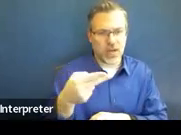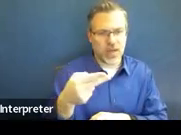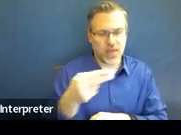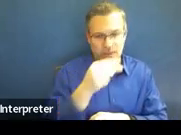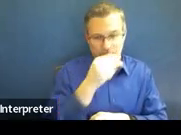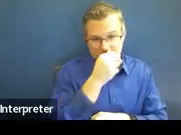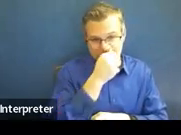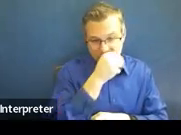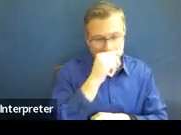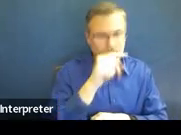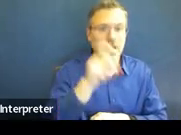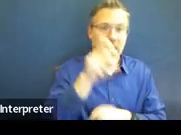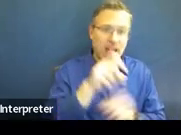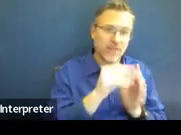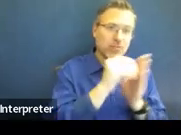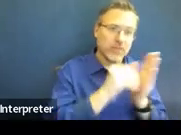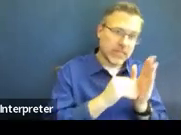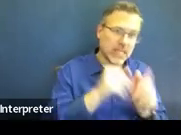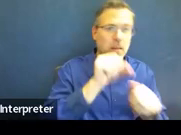time to get the notice home.